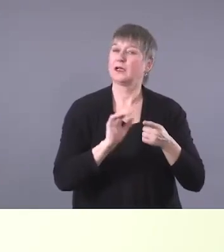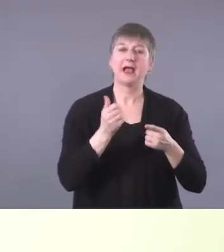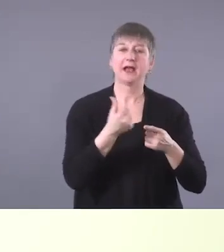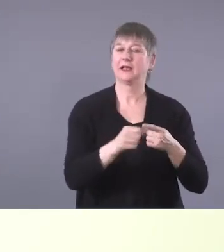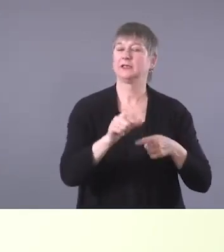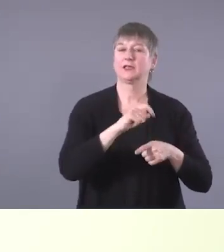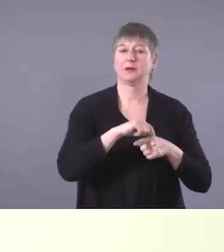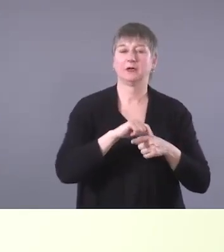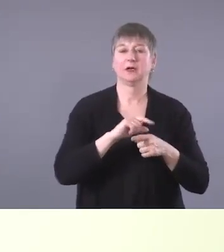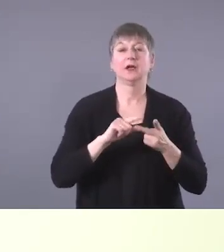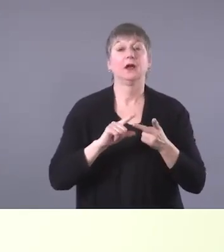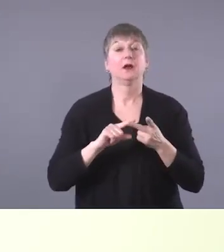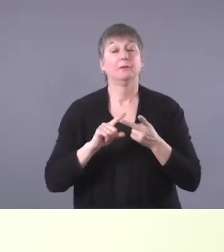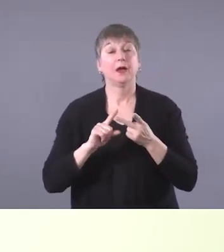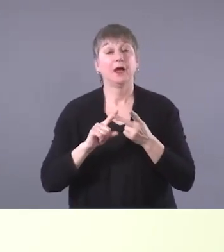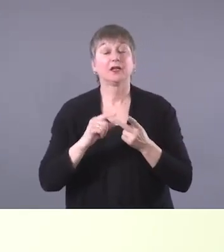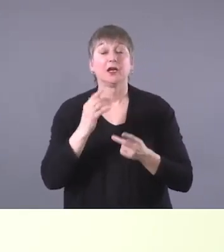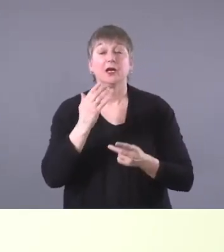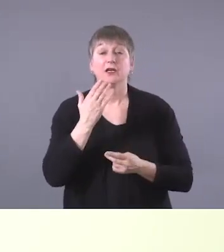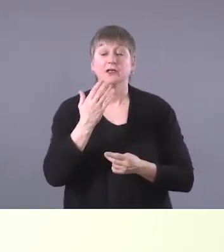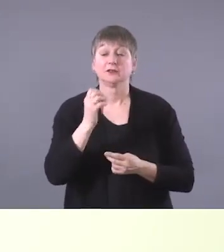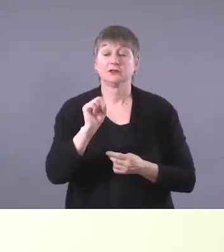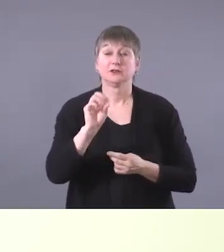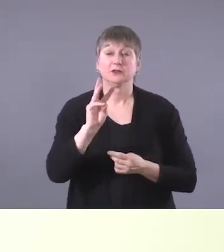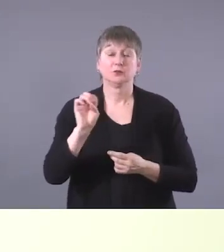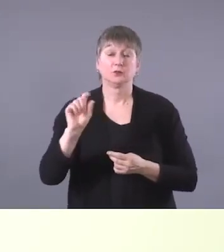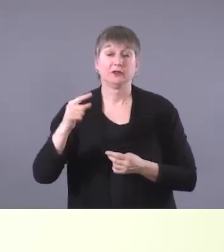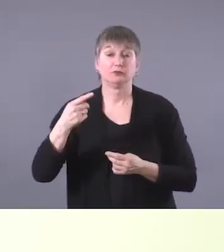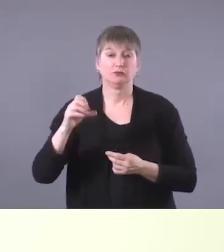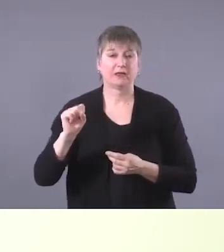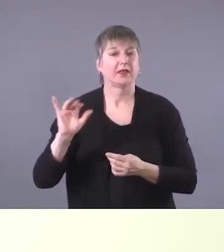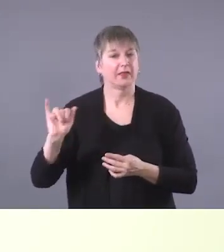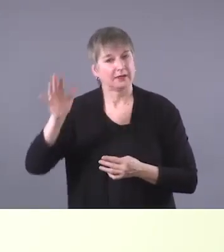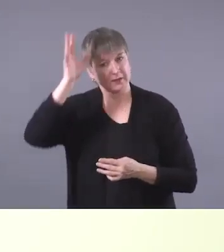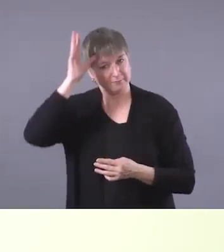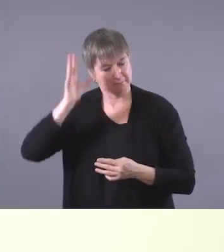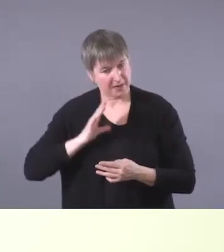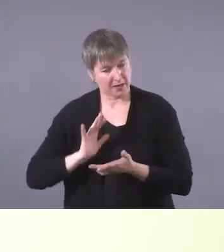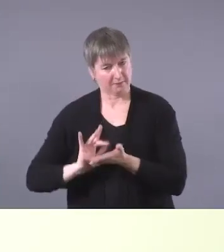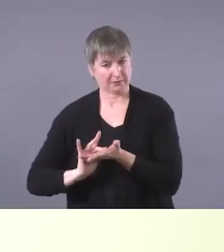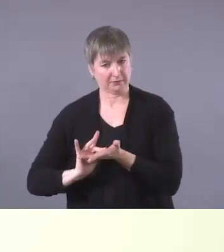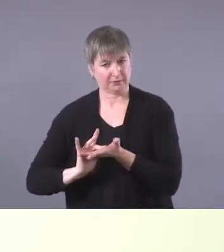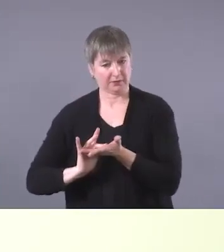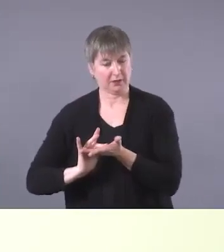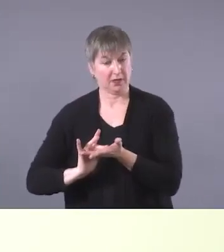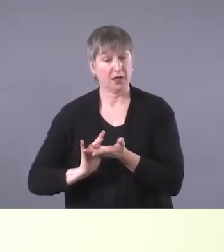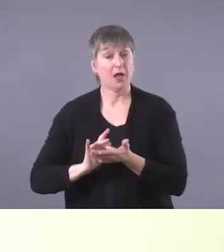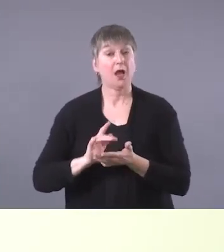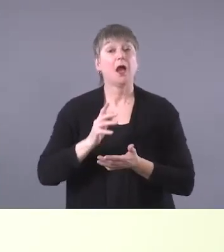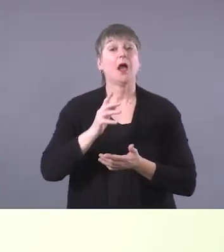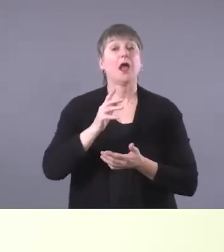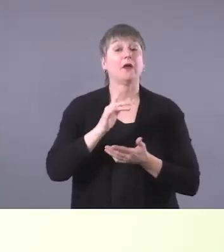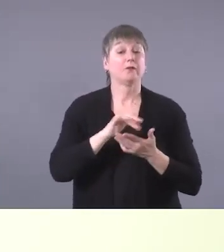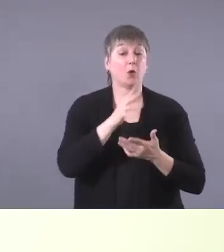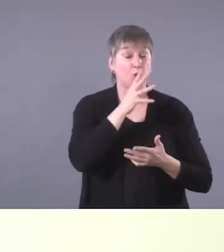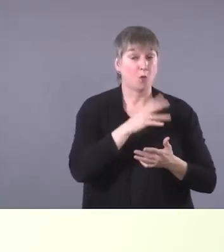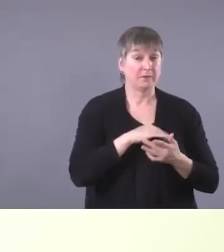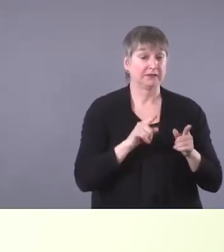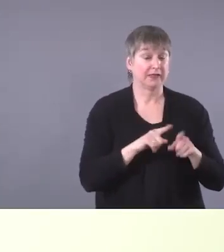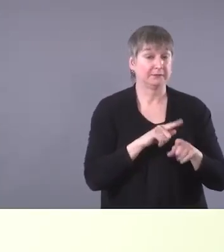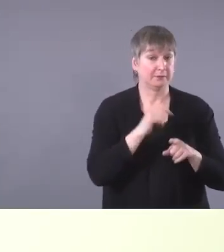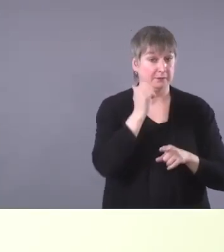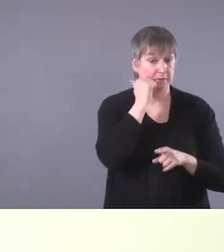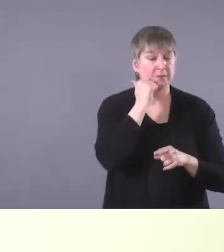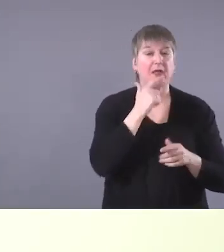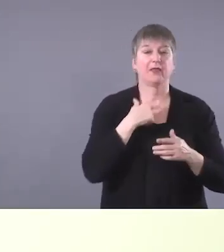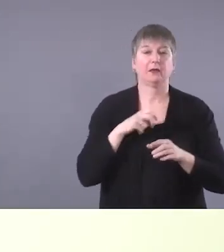Sweet grass, uh, for instance, though, is a male medicine. Um, and if a woman were to be on their moon time, would be, uh, asked that